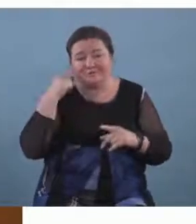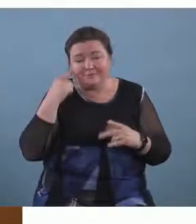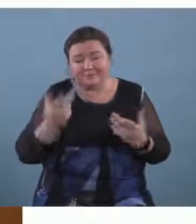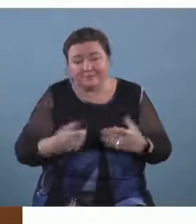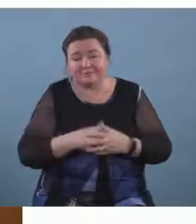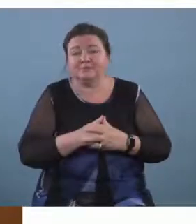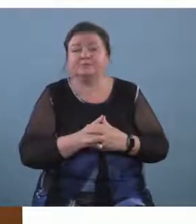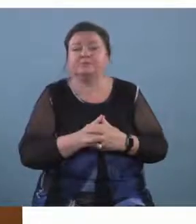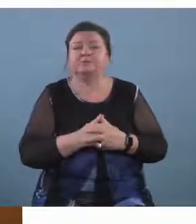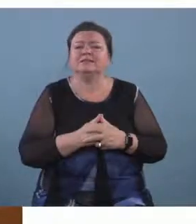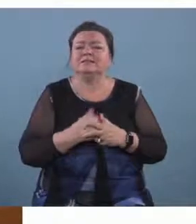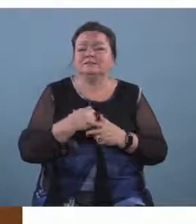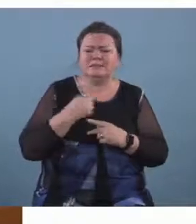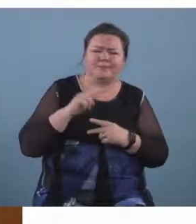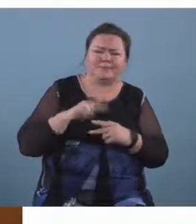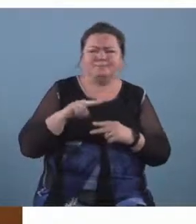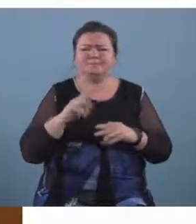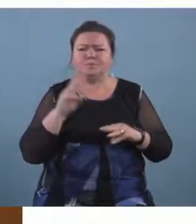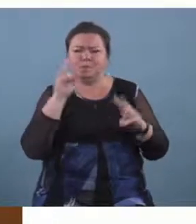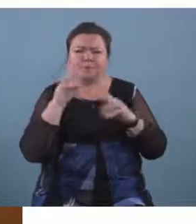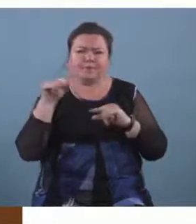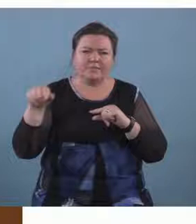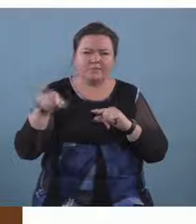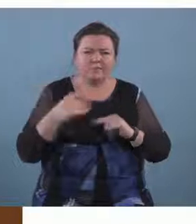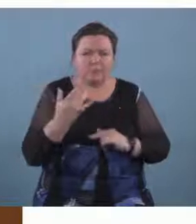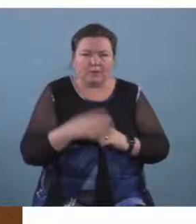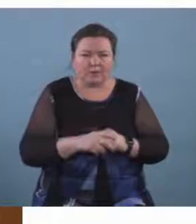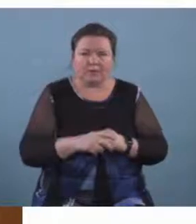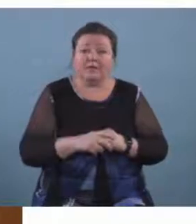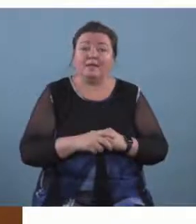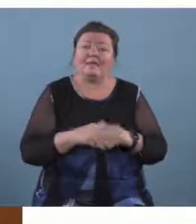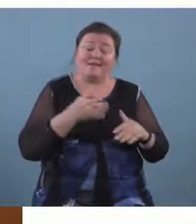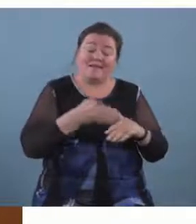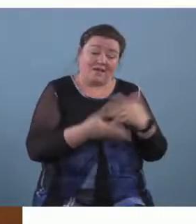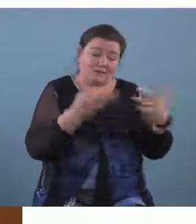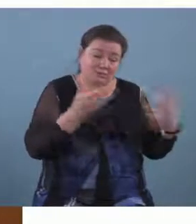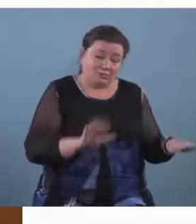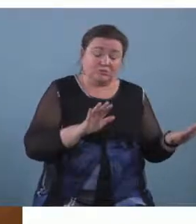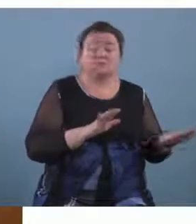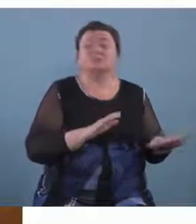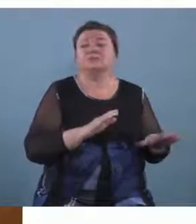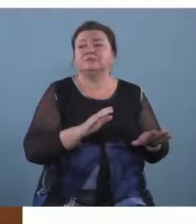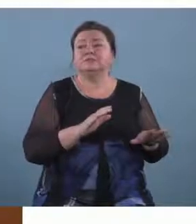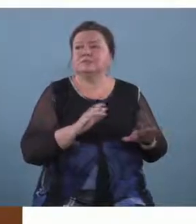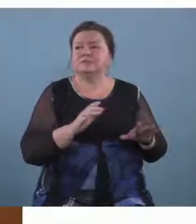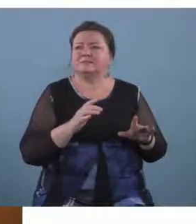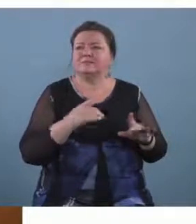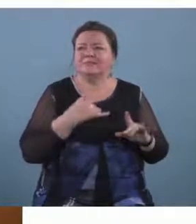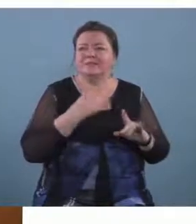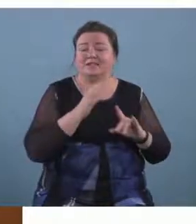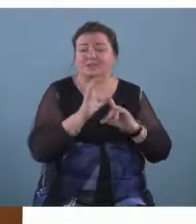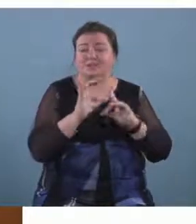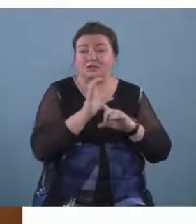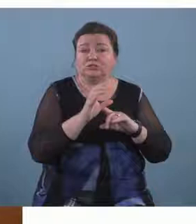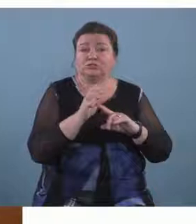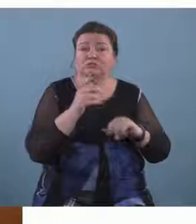bit worried about doing this because it was in the evening after school culturally um deaf and hard